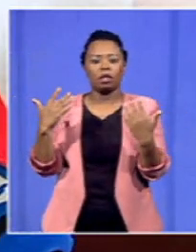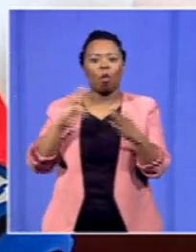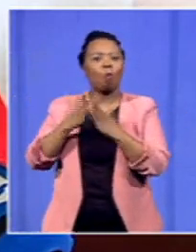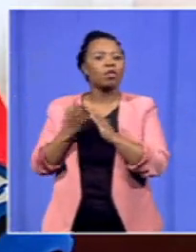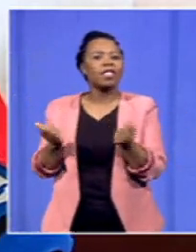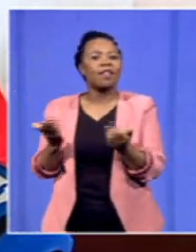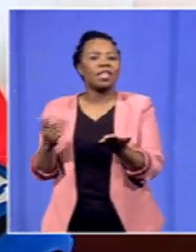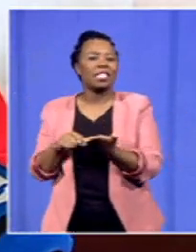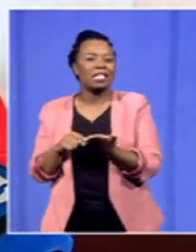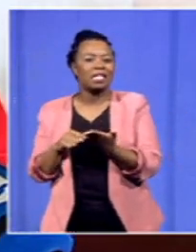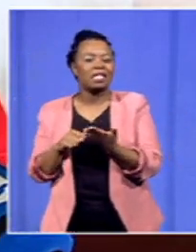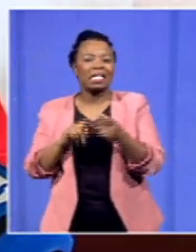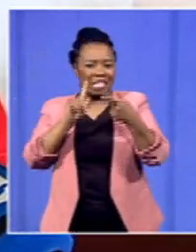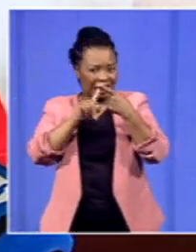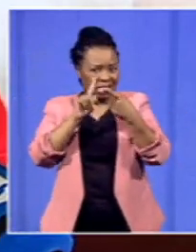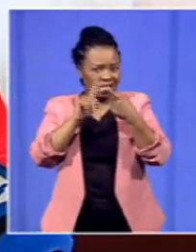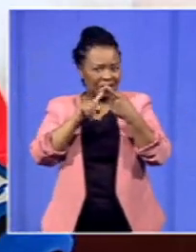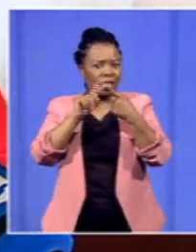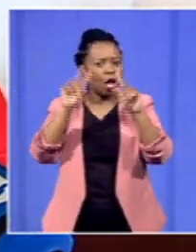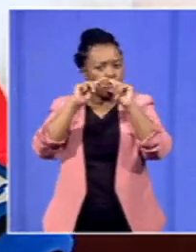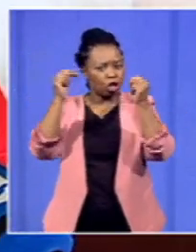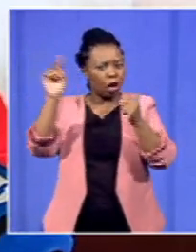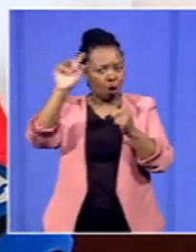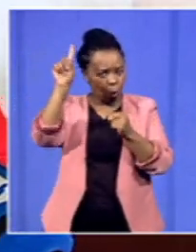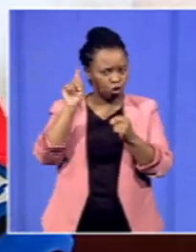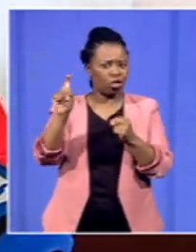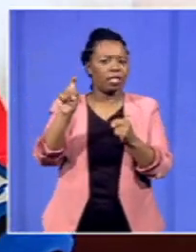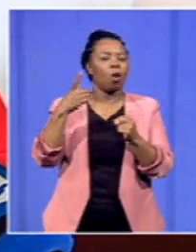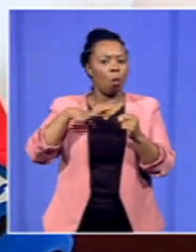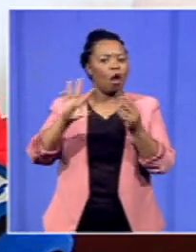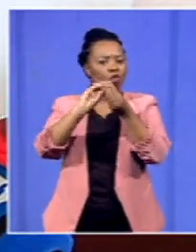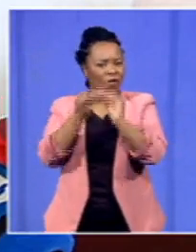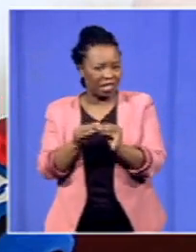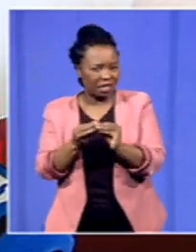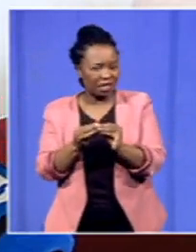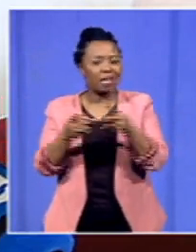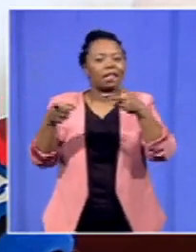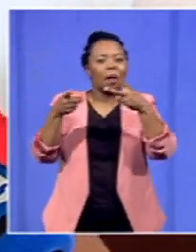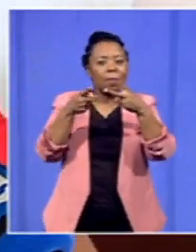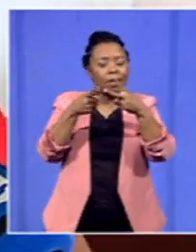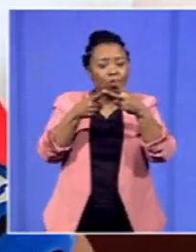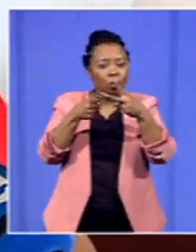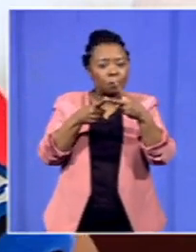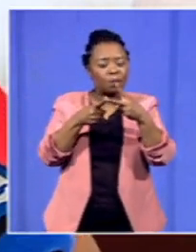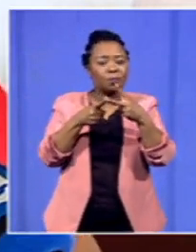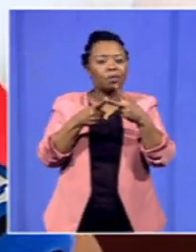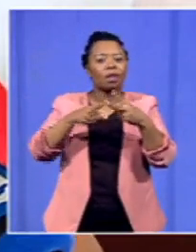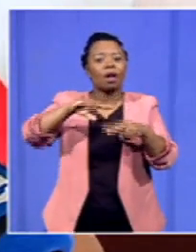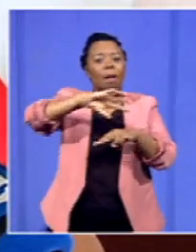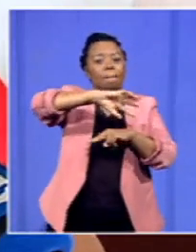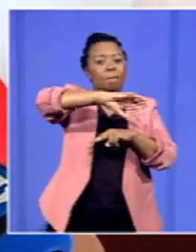which is a national question which we want to address the second part is that these provinces